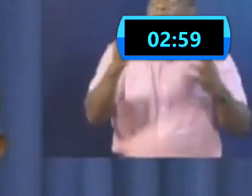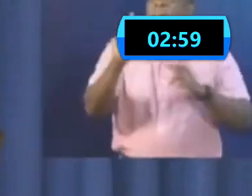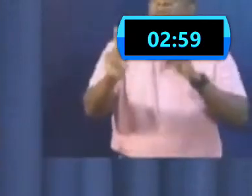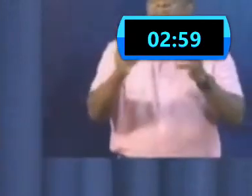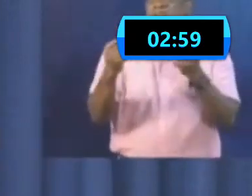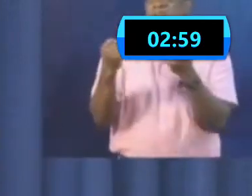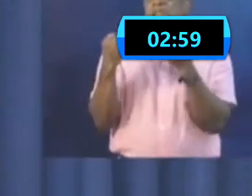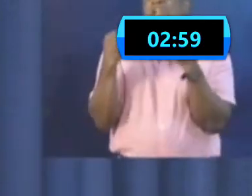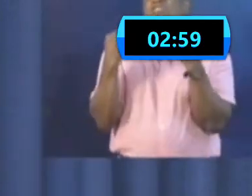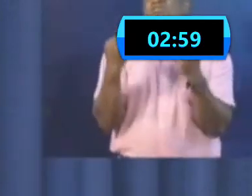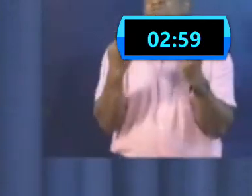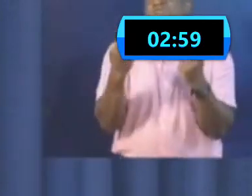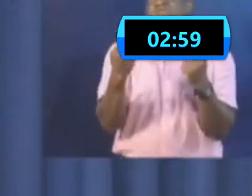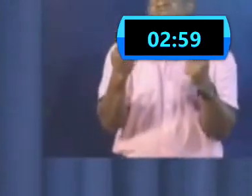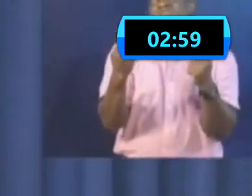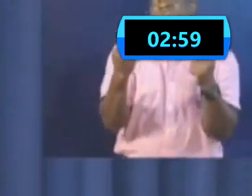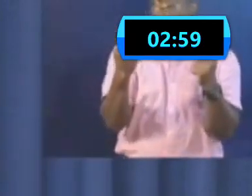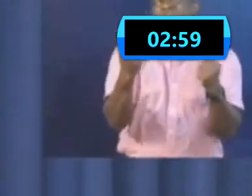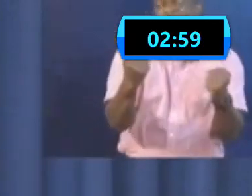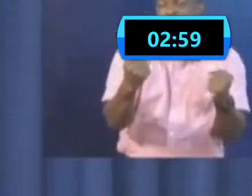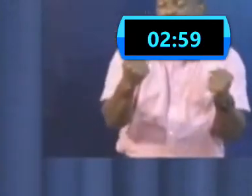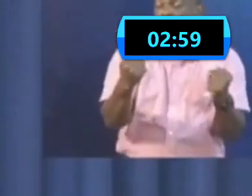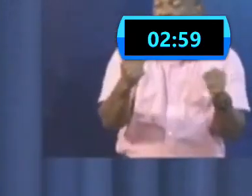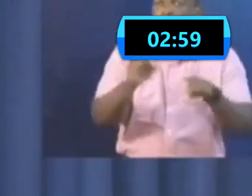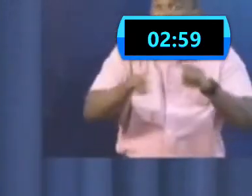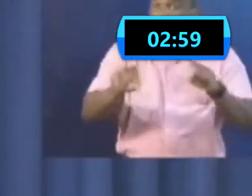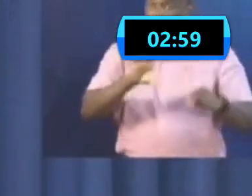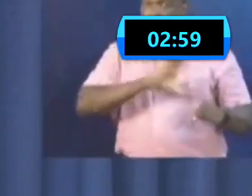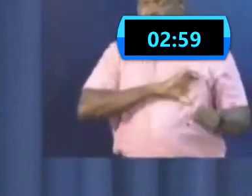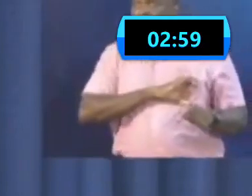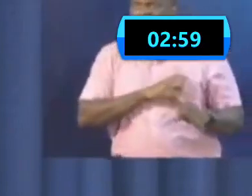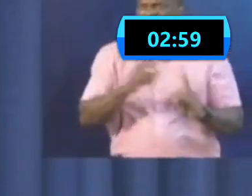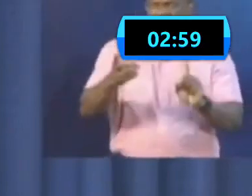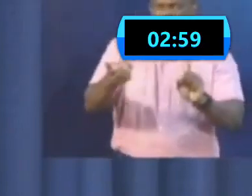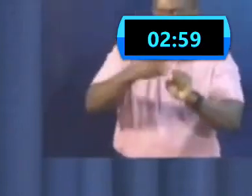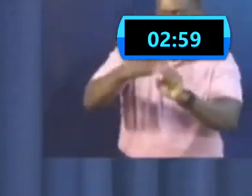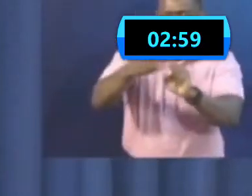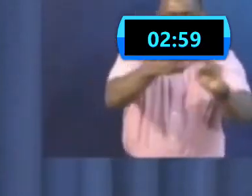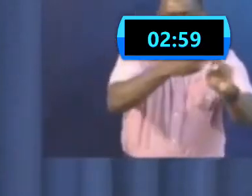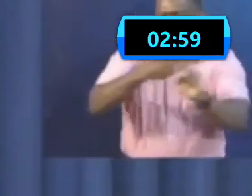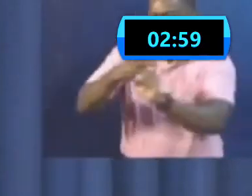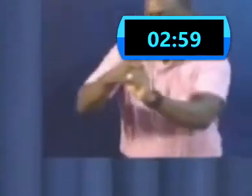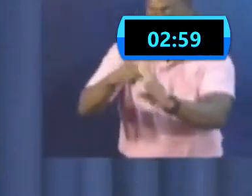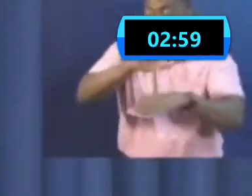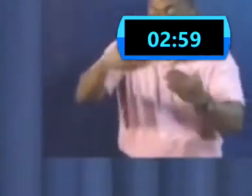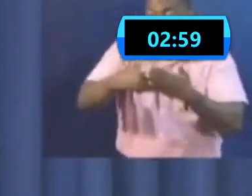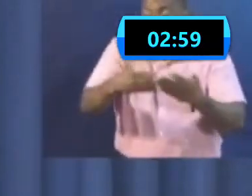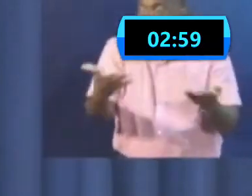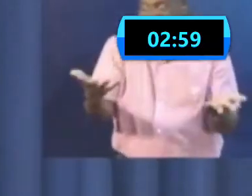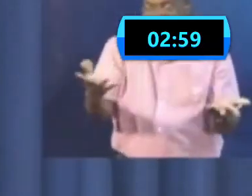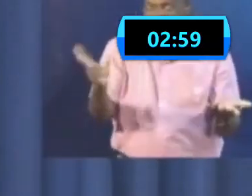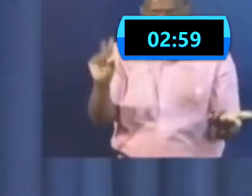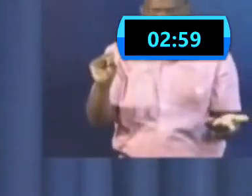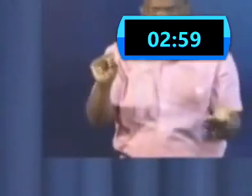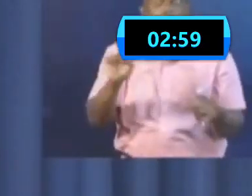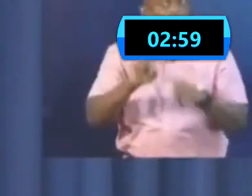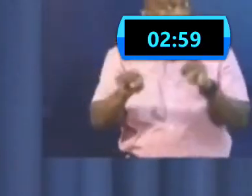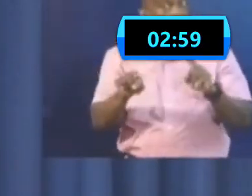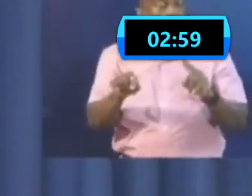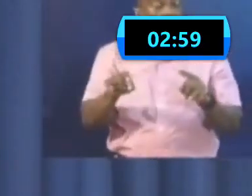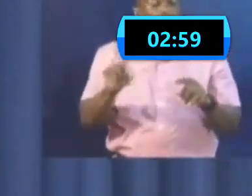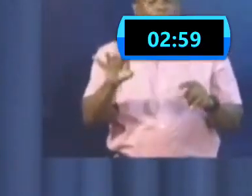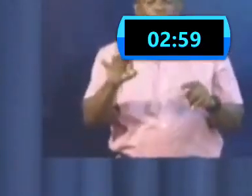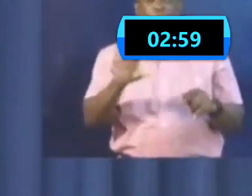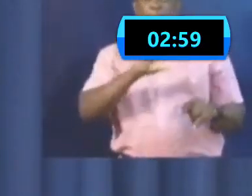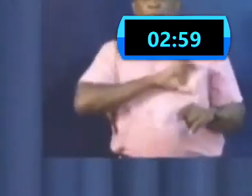to wear it all to charge and lock up everybody who is speeding. But if you are speeding and the police observe you and decide that I will take action against